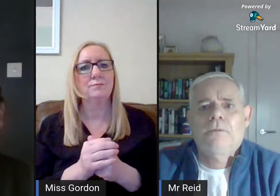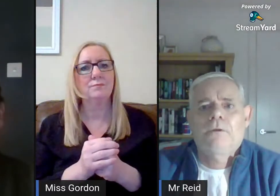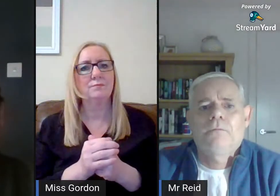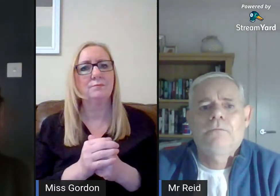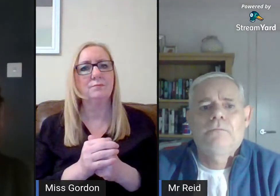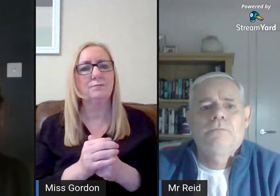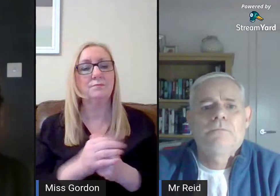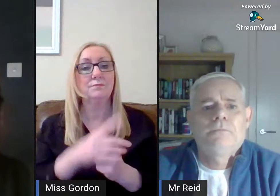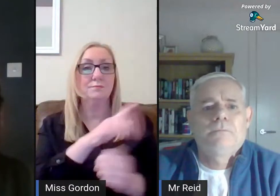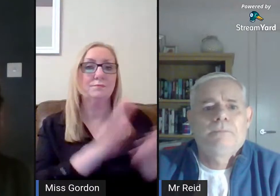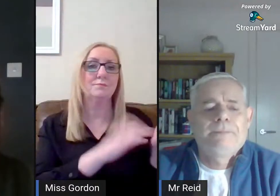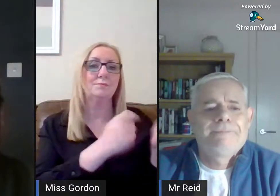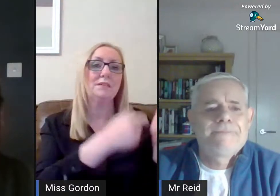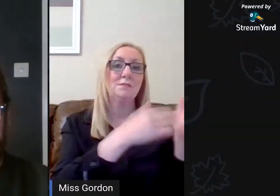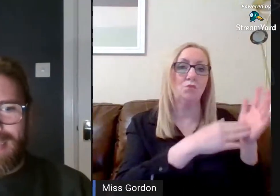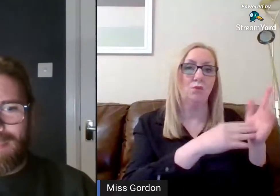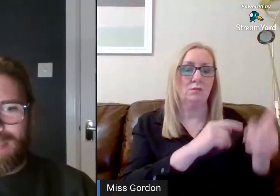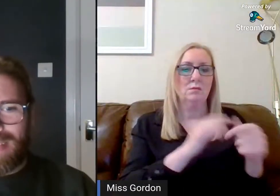Cheers. Thank you, Mr. Reid.